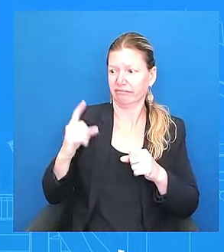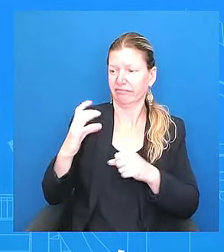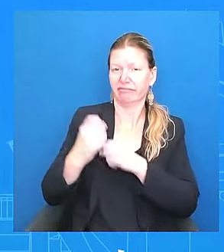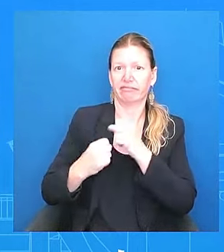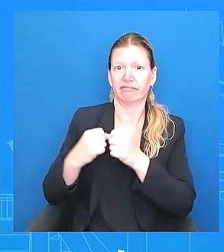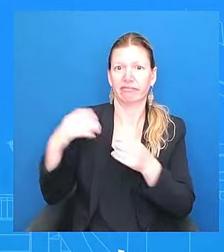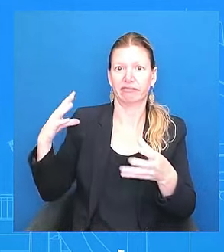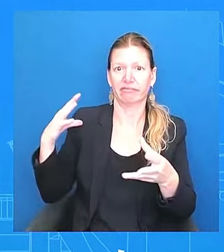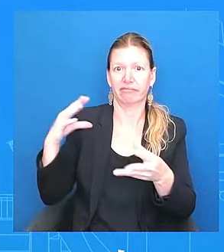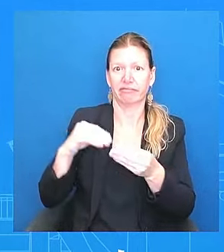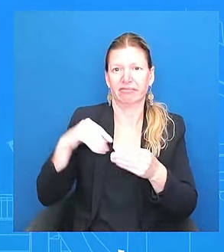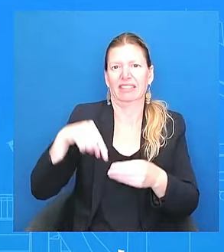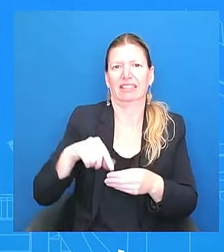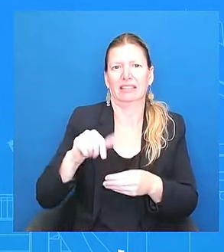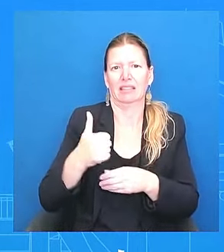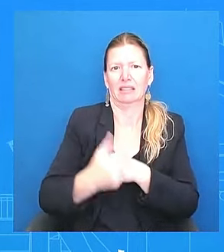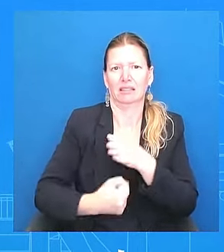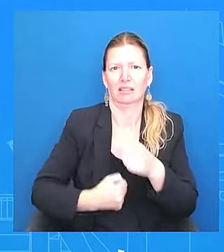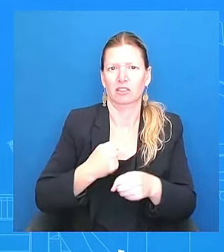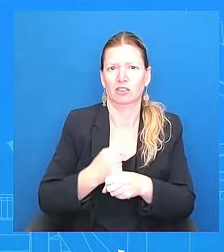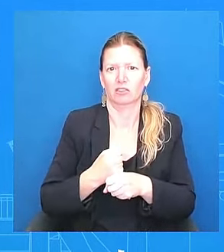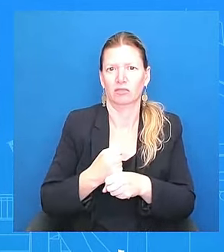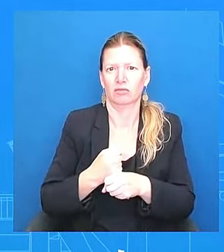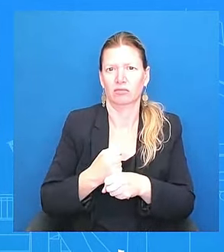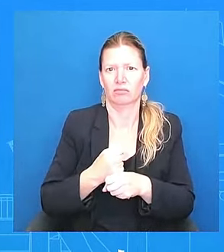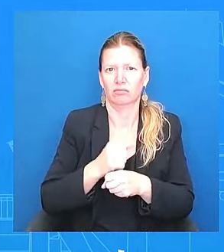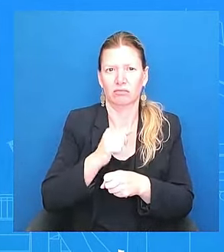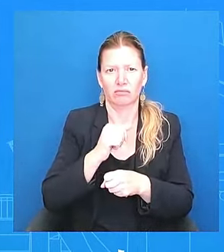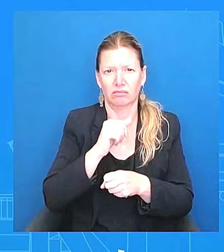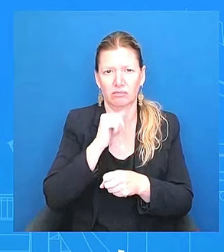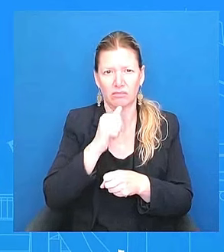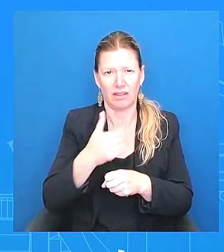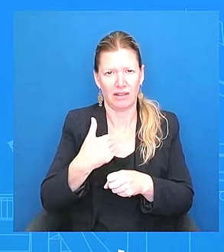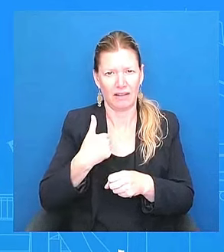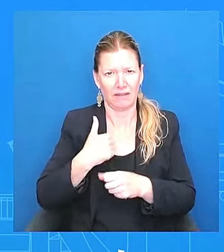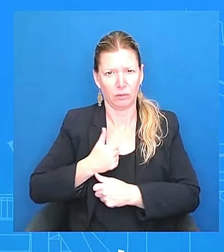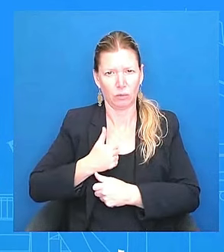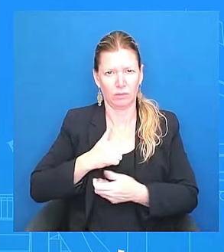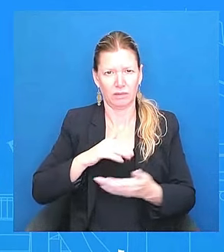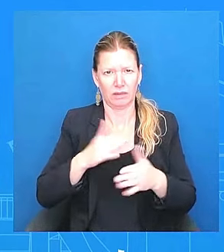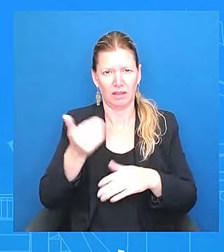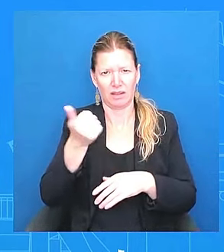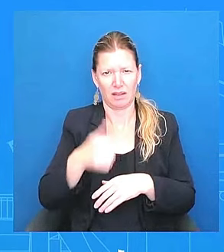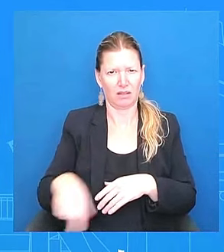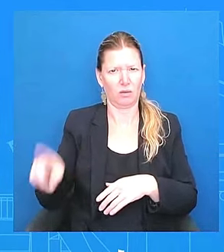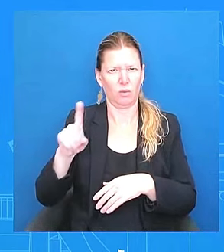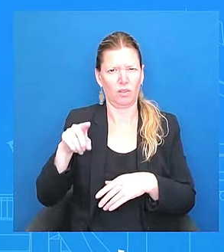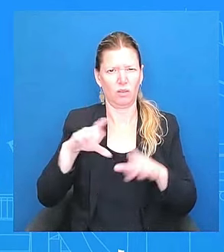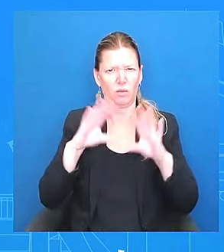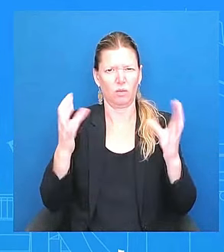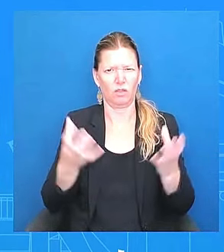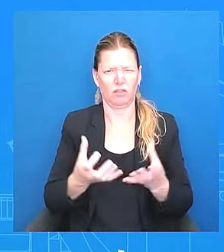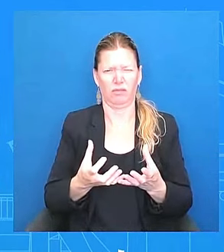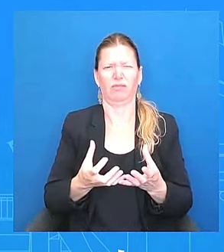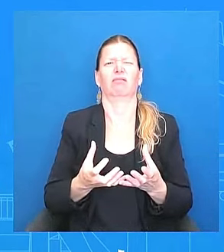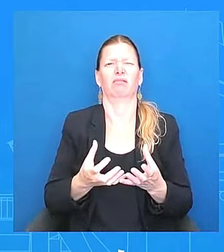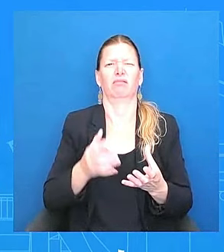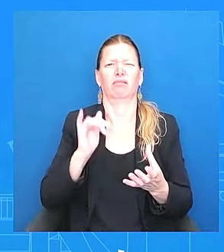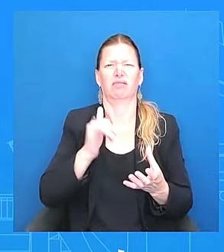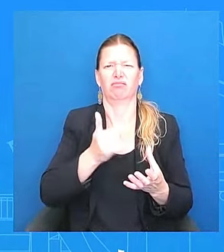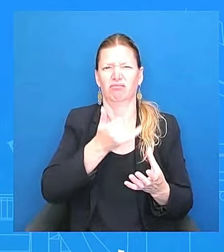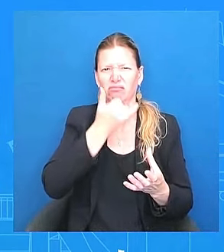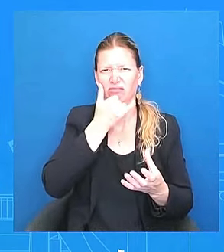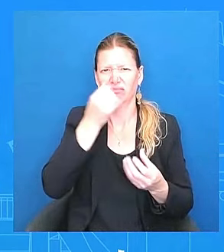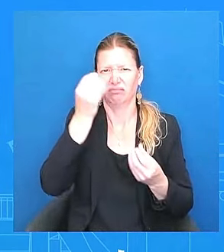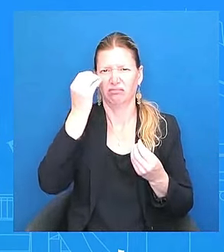But how did the president get that so wrong? MS. So I appreciate the question. I really do. And I was asked about this, I believe, in the gaggle on Friday, I